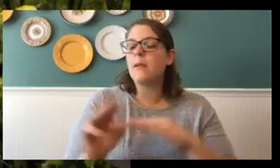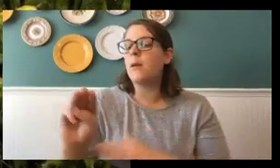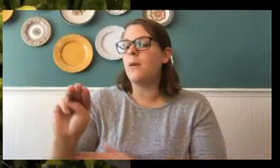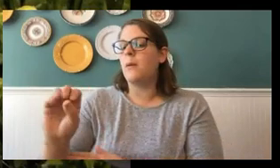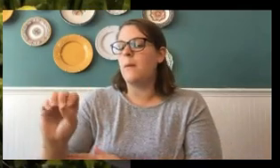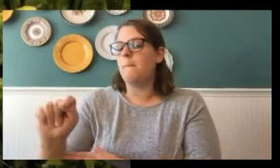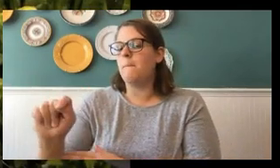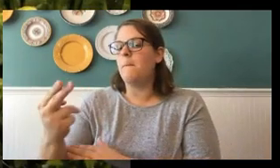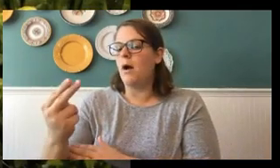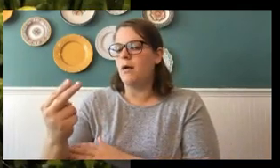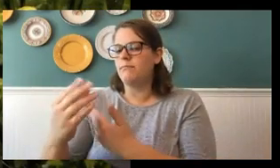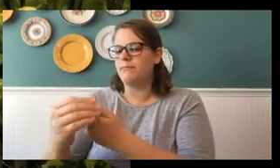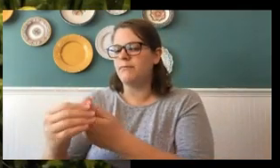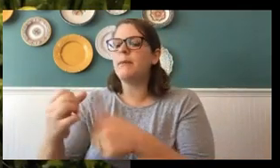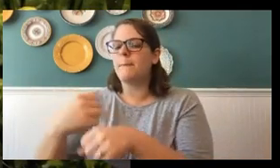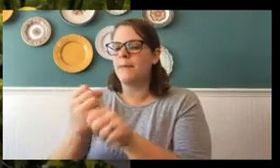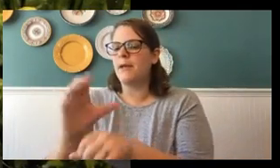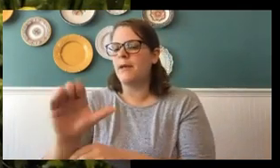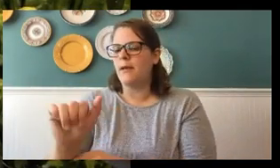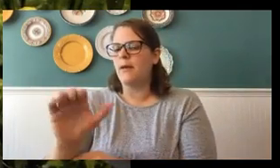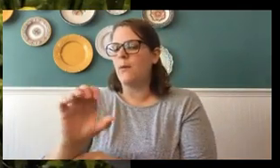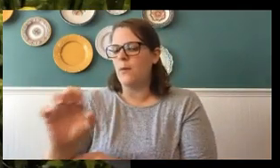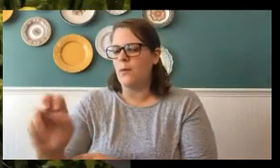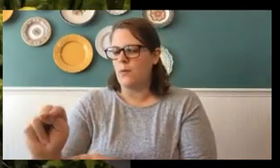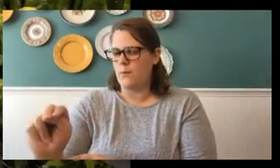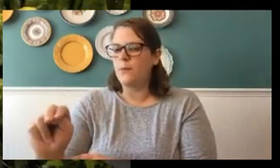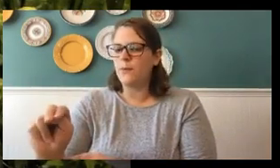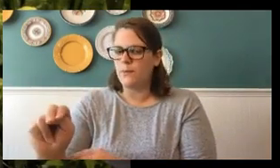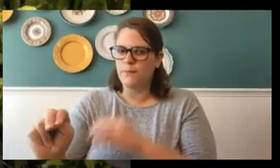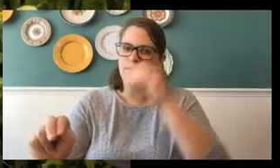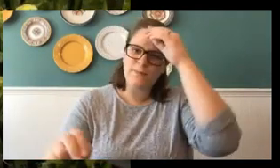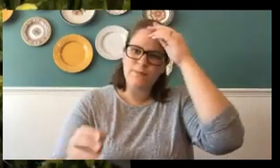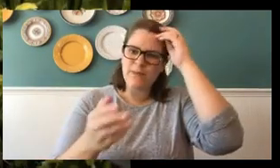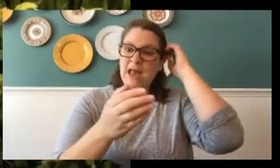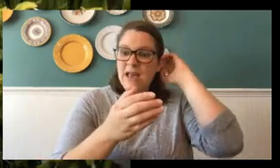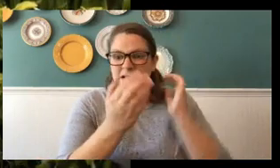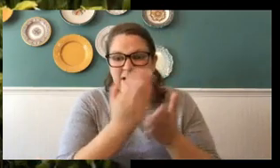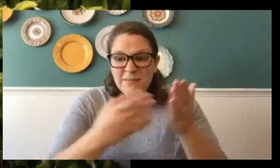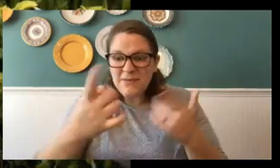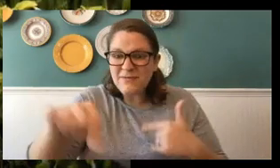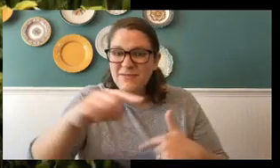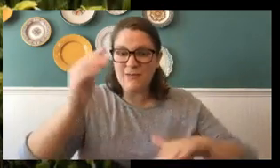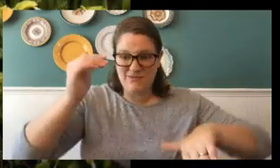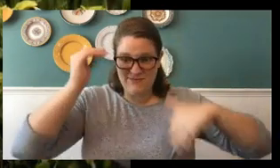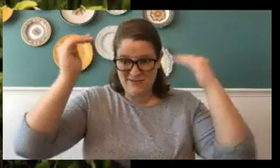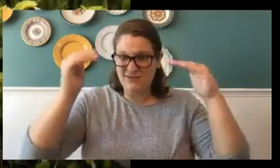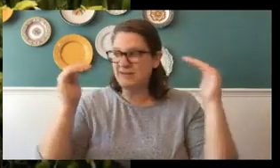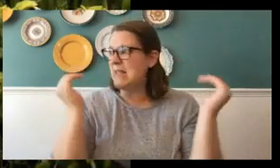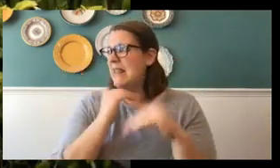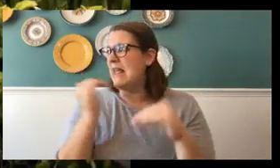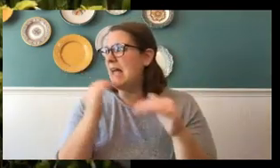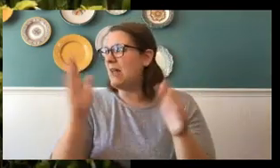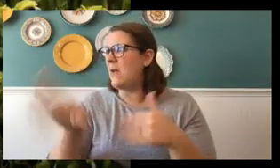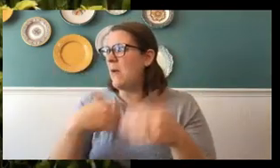cocoons. Good job. Some of you grown-ups have been lied to all your life. Therapy starts tomorrow, okay?